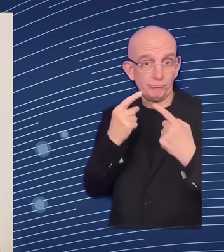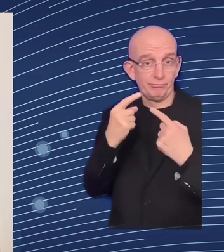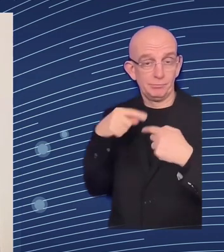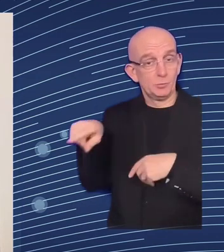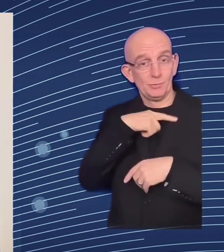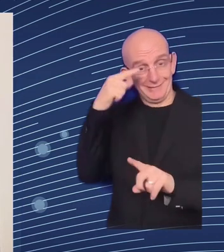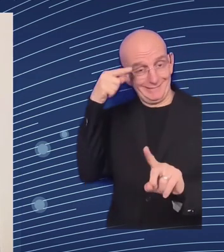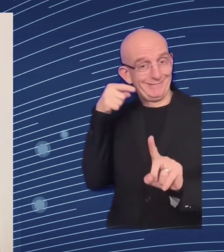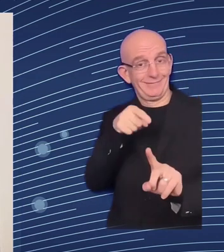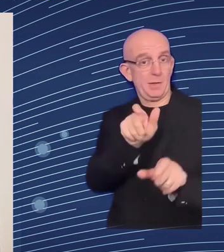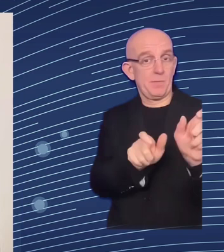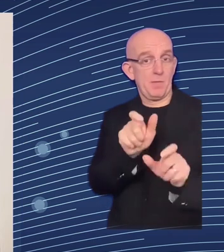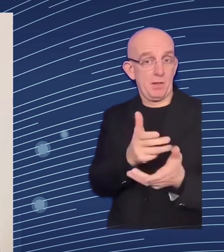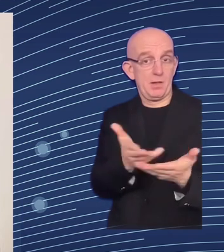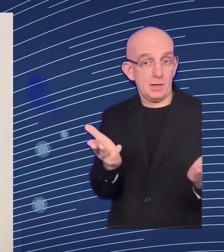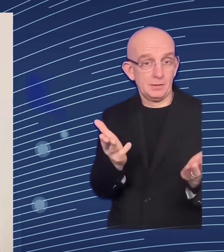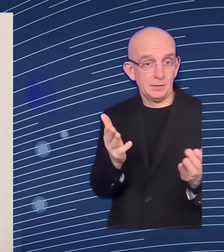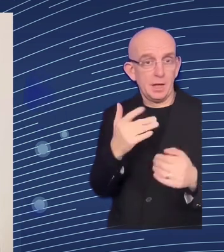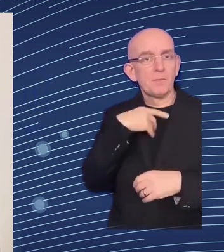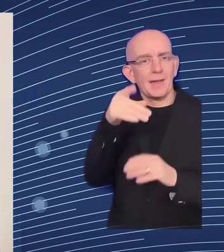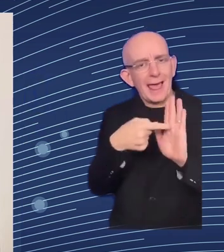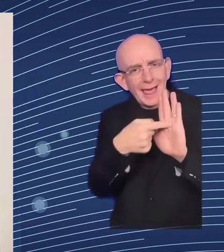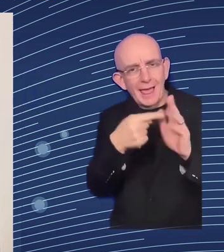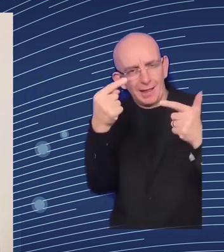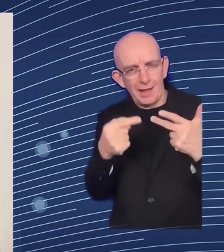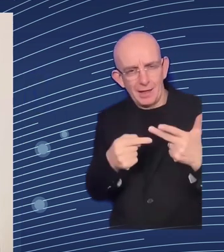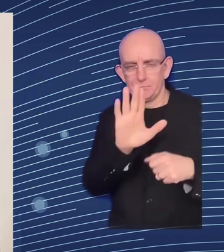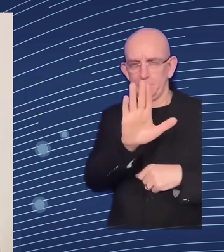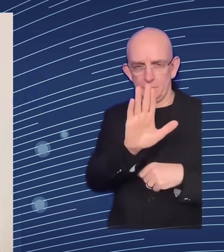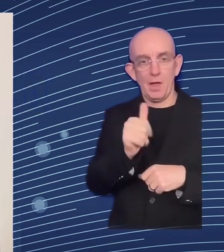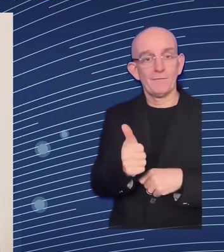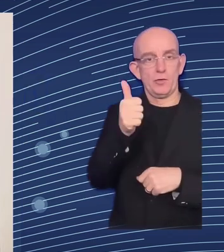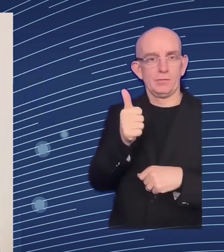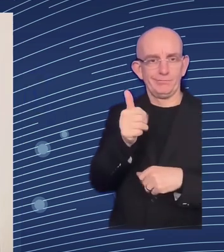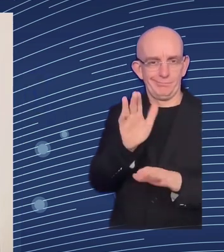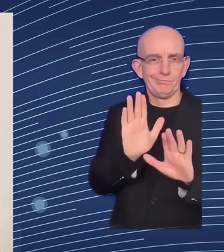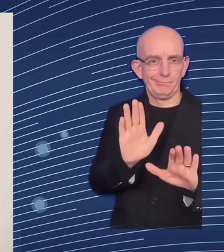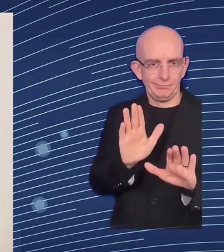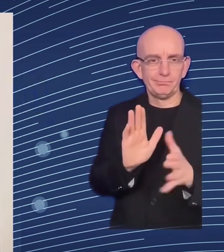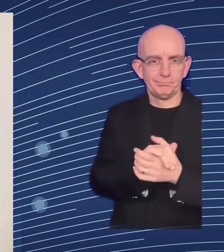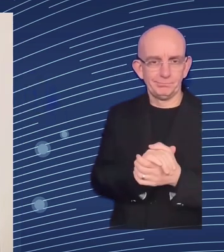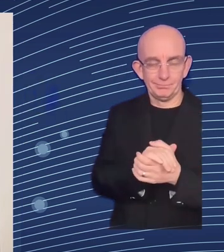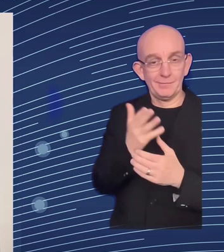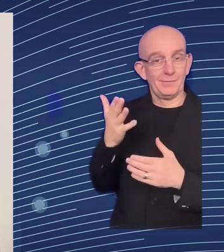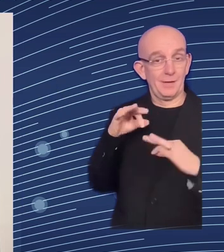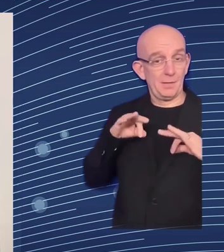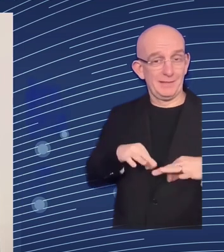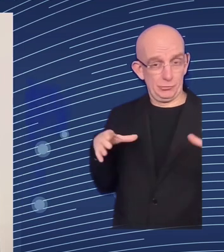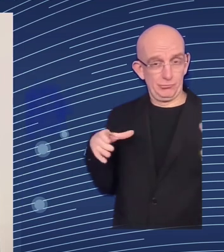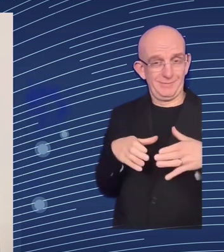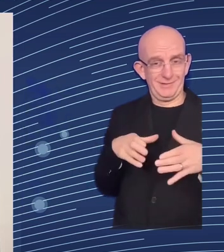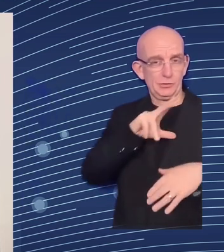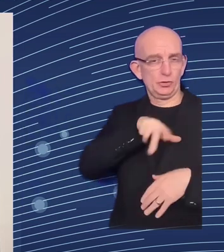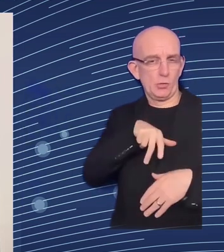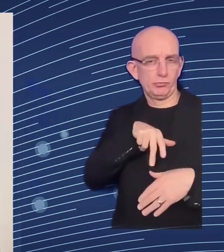of course like to thank our european partners for the unwavering support and the strong uh words of support from